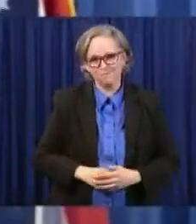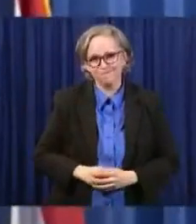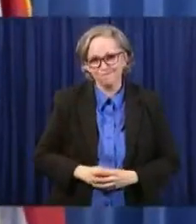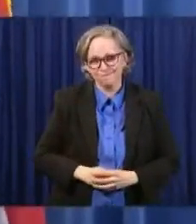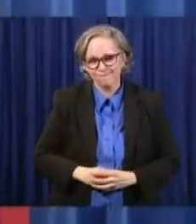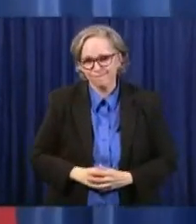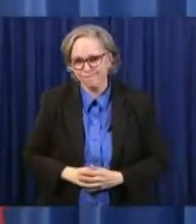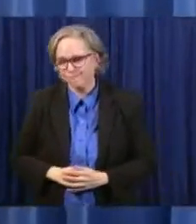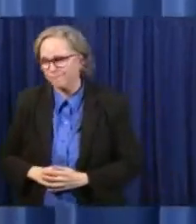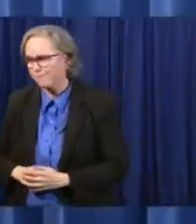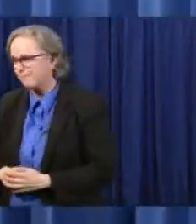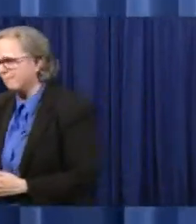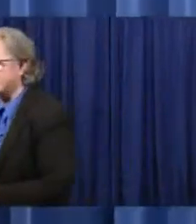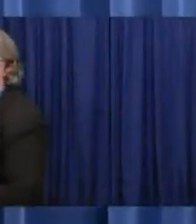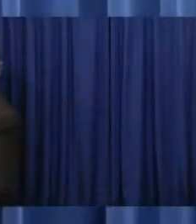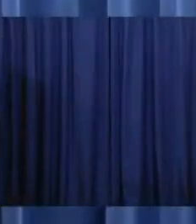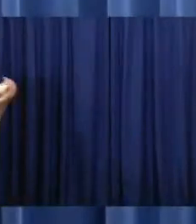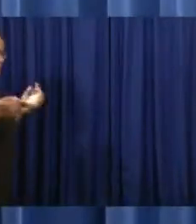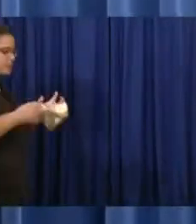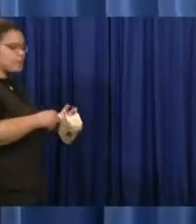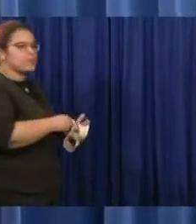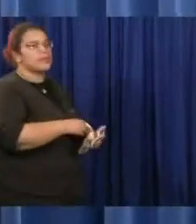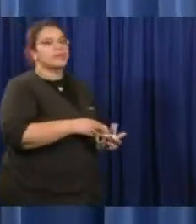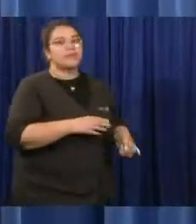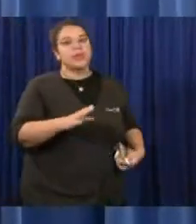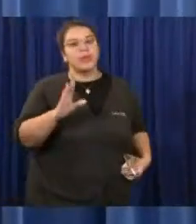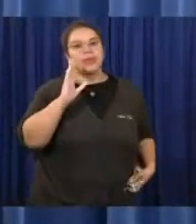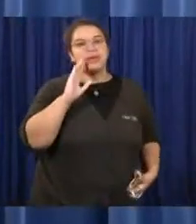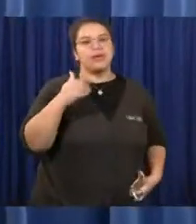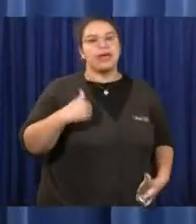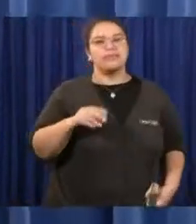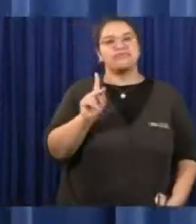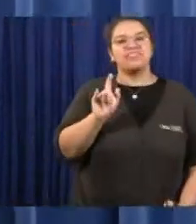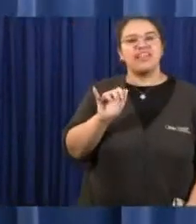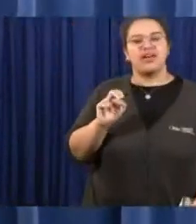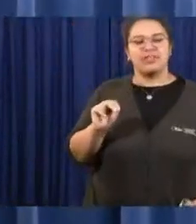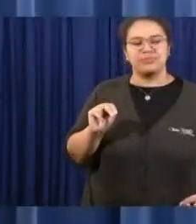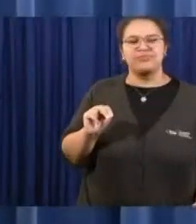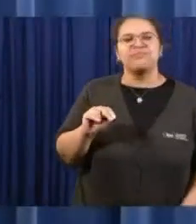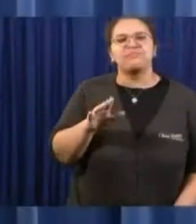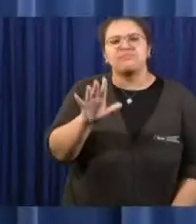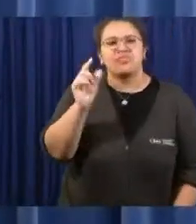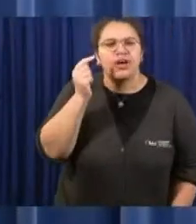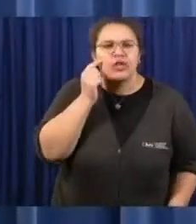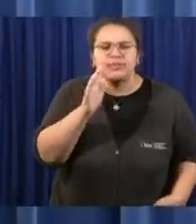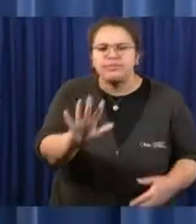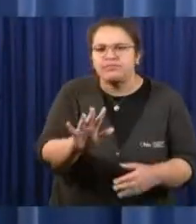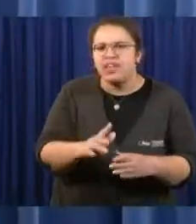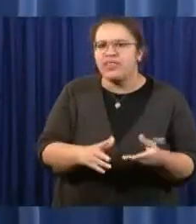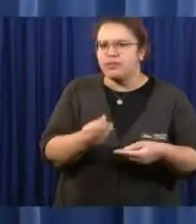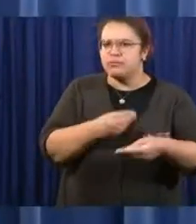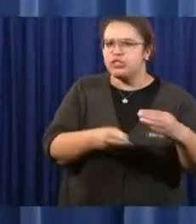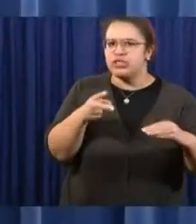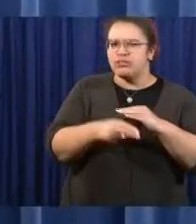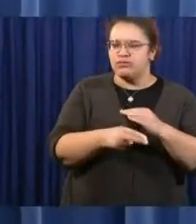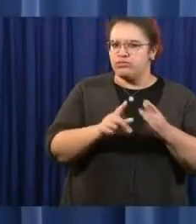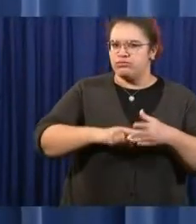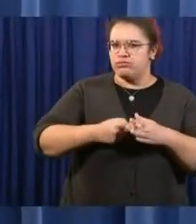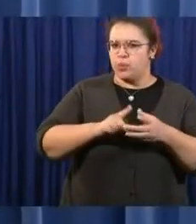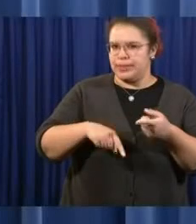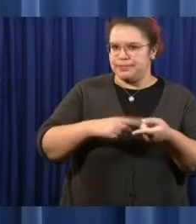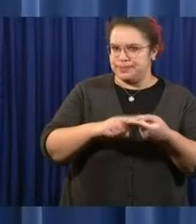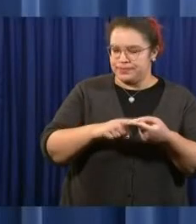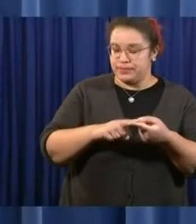Kevin Landers, WBNS 10 TV. My question is for the governor. Real quickly, Governor, when do these cuts take effect, and what happens